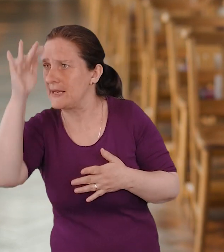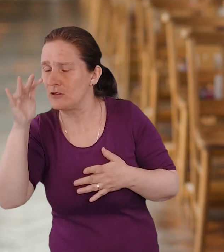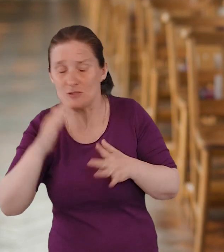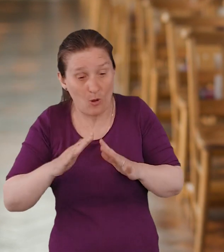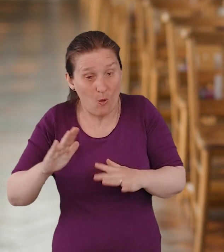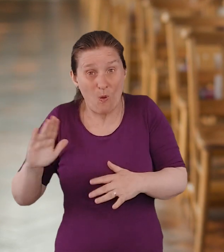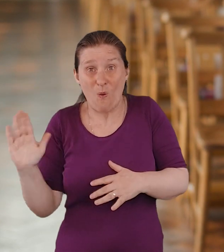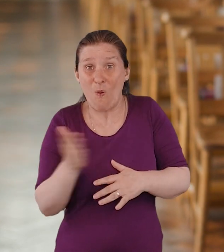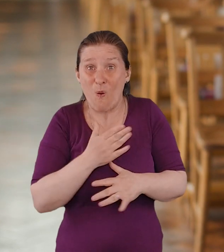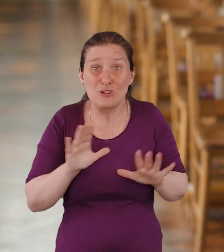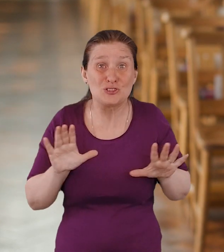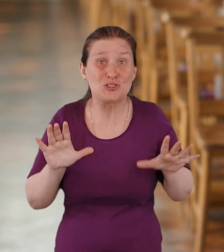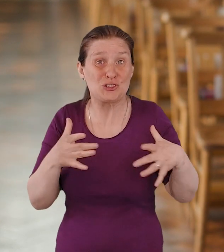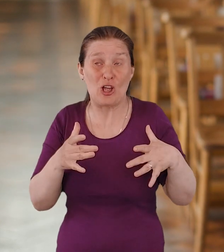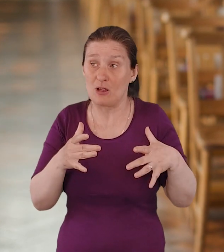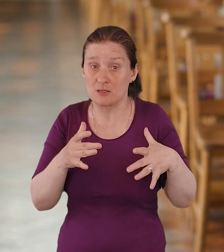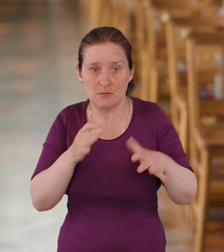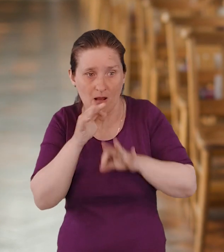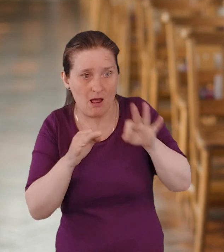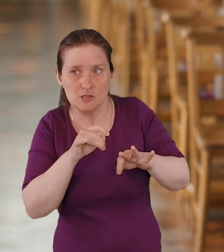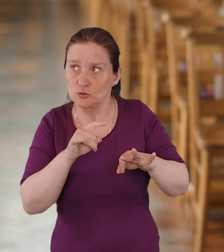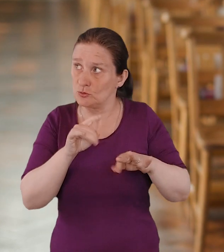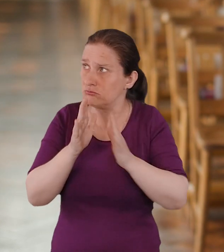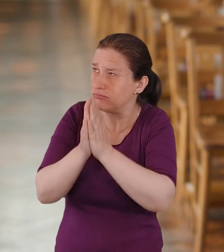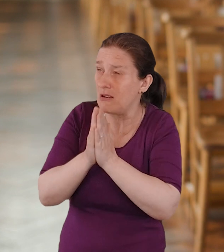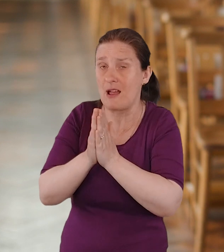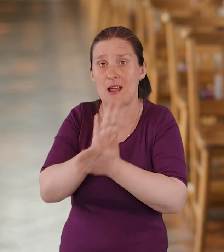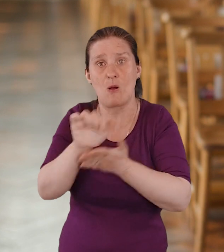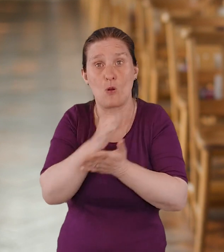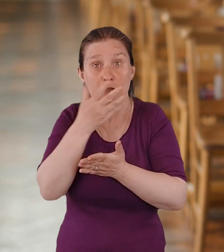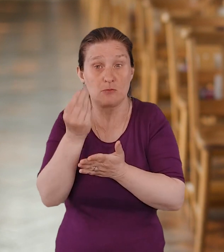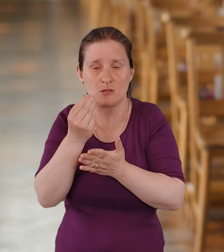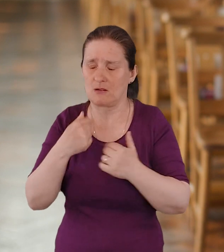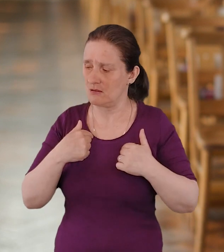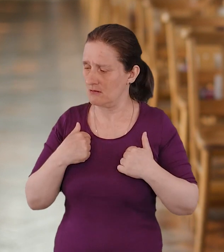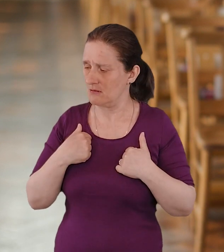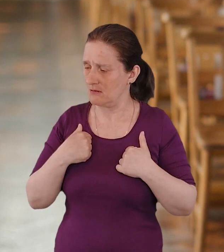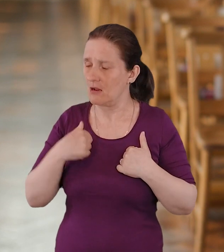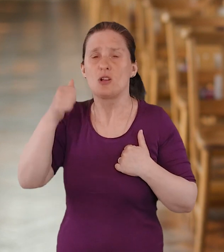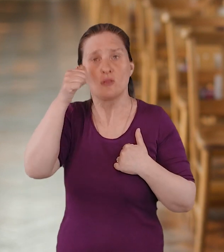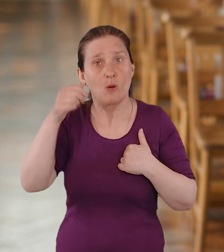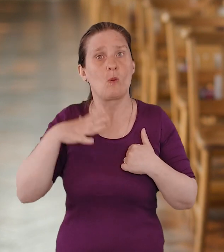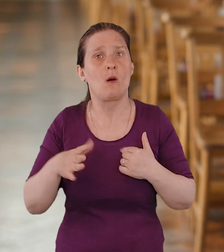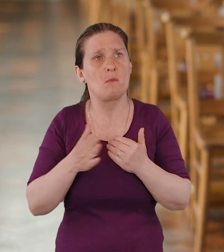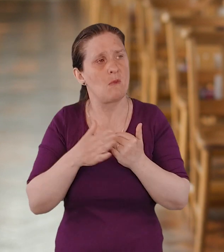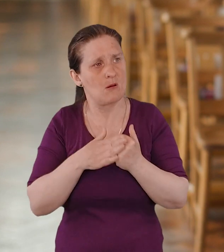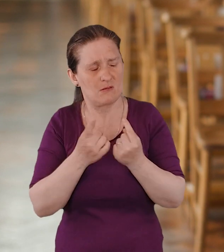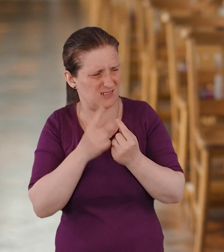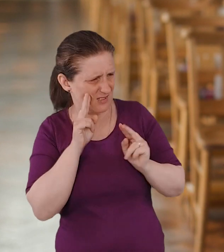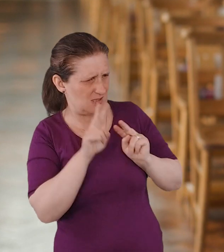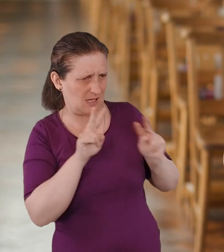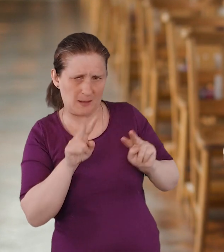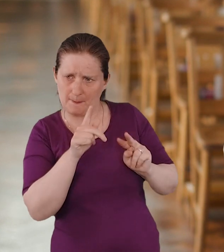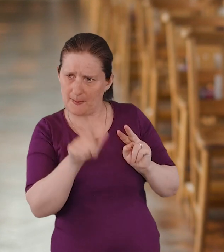Holy Spirit. I had no idea what that meant. But I knew I wanted more. And I was looking at people around me. And I was being